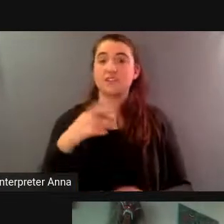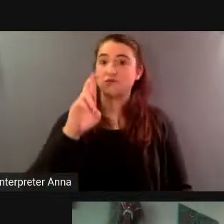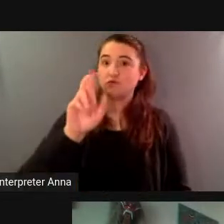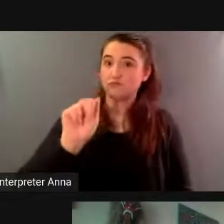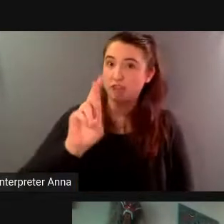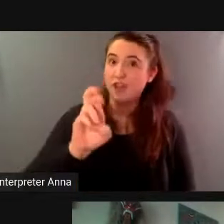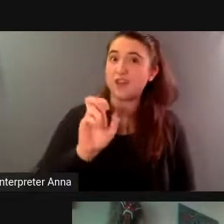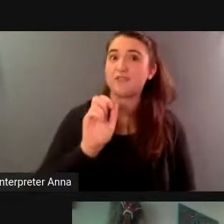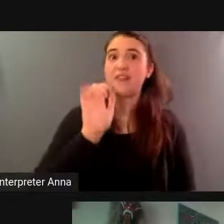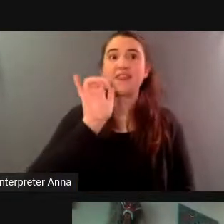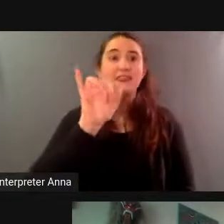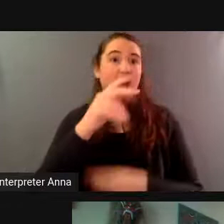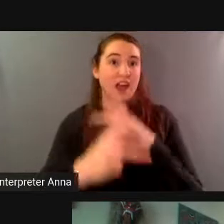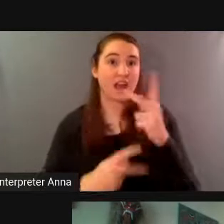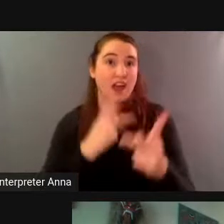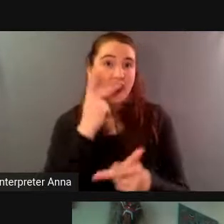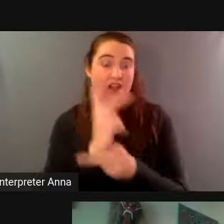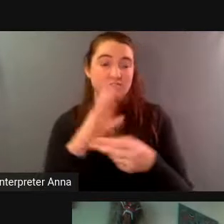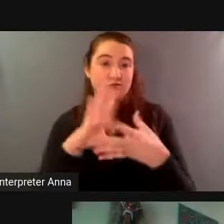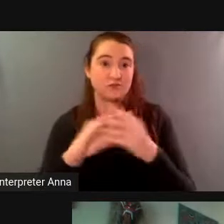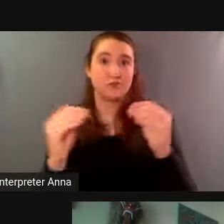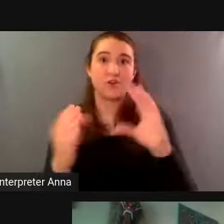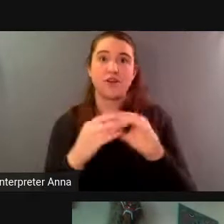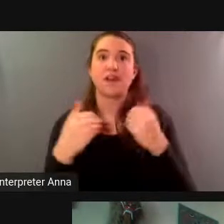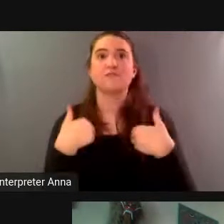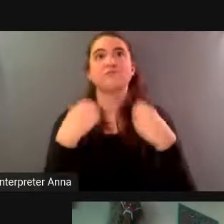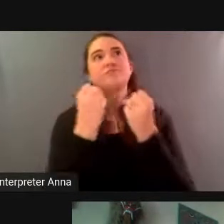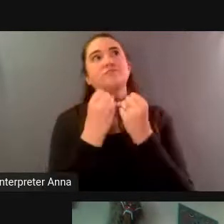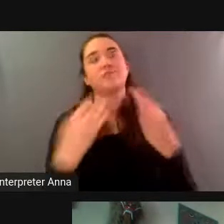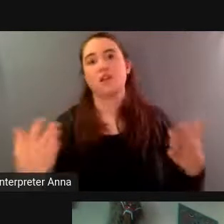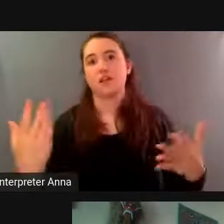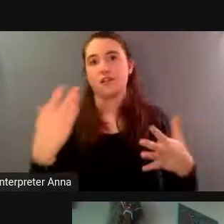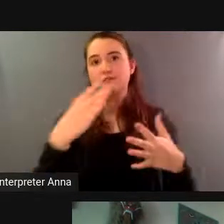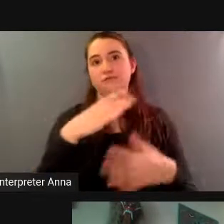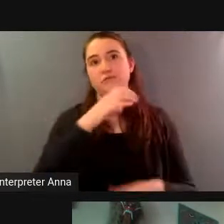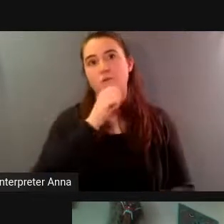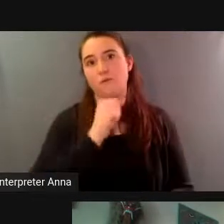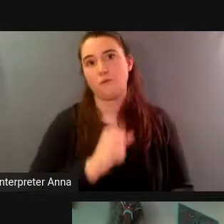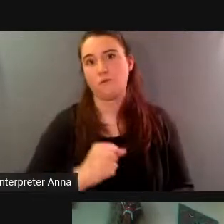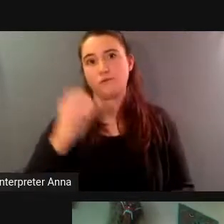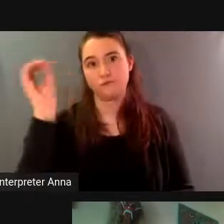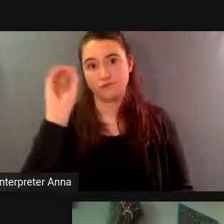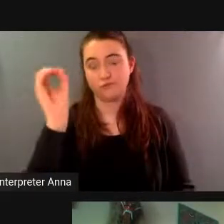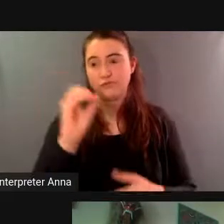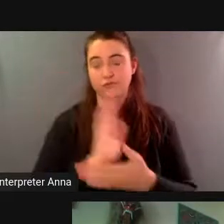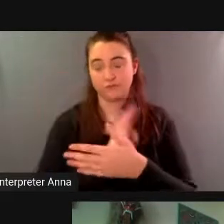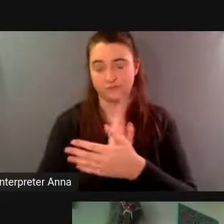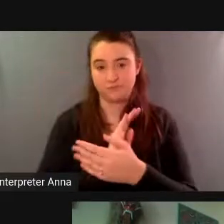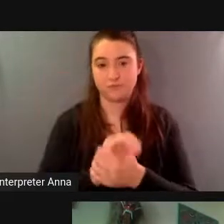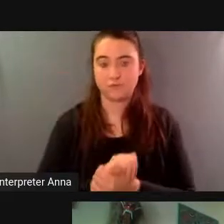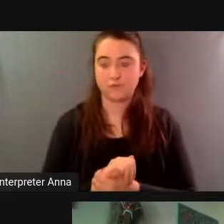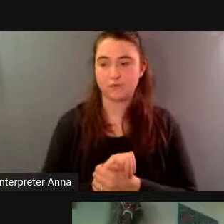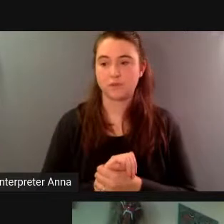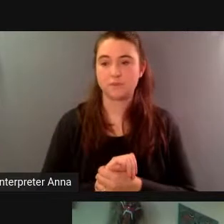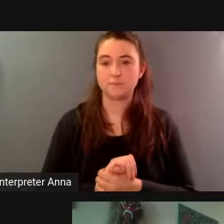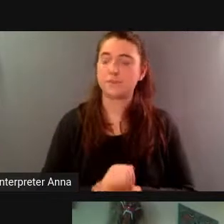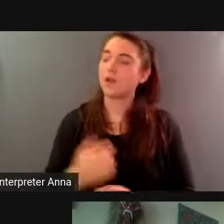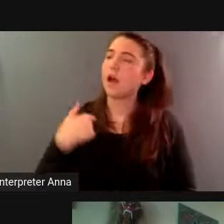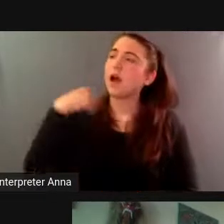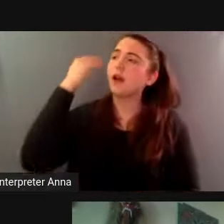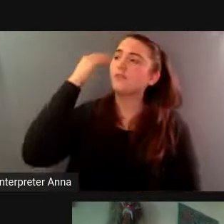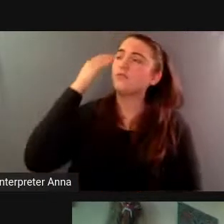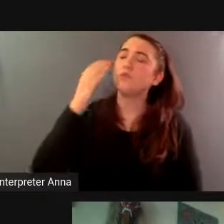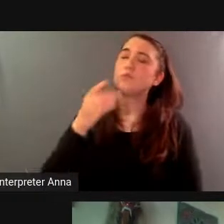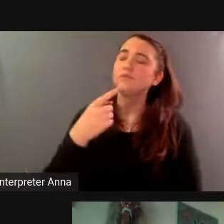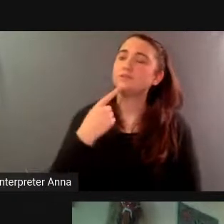so it was it was very lucky for us i know you said that you came across an image of um of the